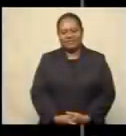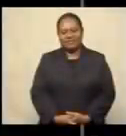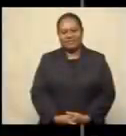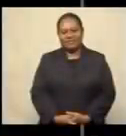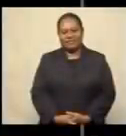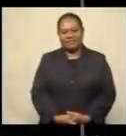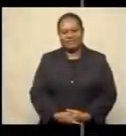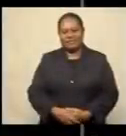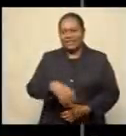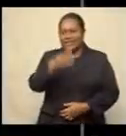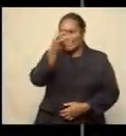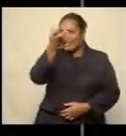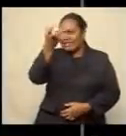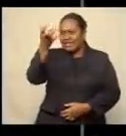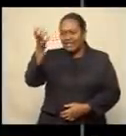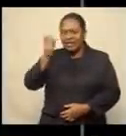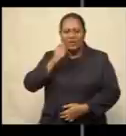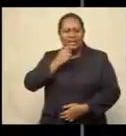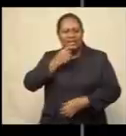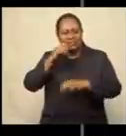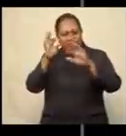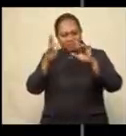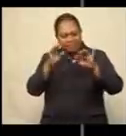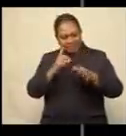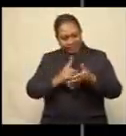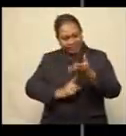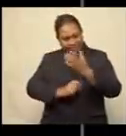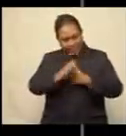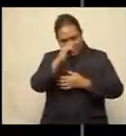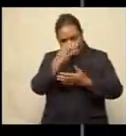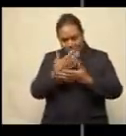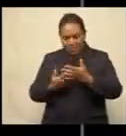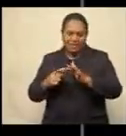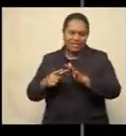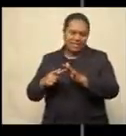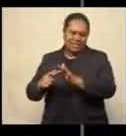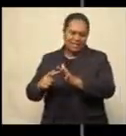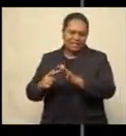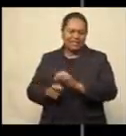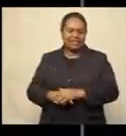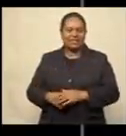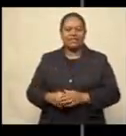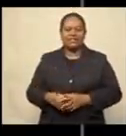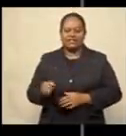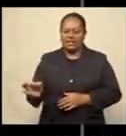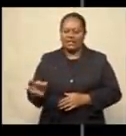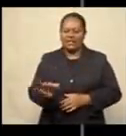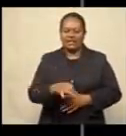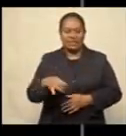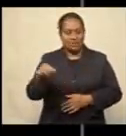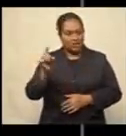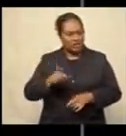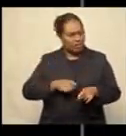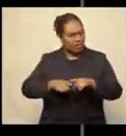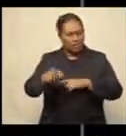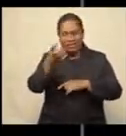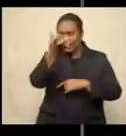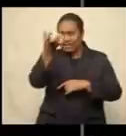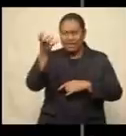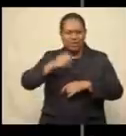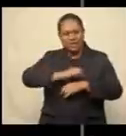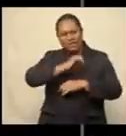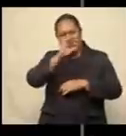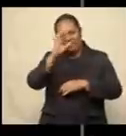Cloudy conditions with brief showers were experienced over the eastern parts of the larger islands today. Mostly cloudy and fine